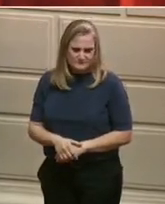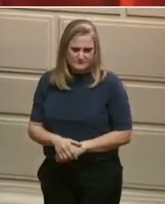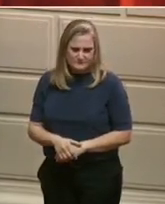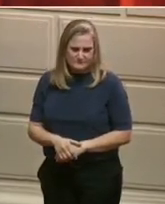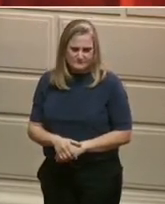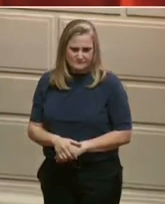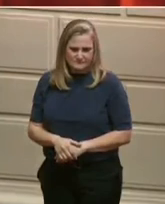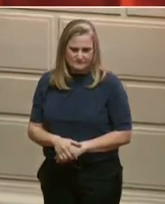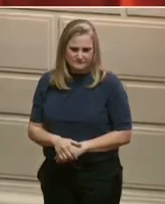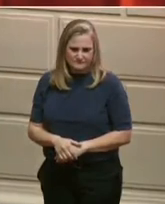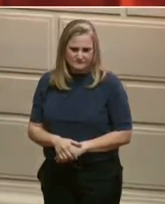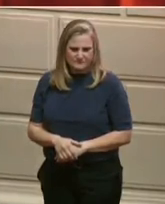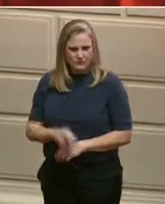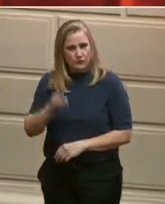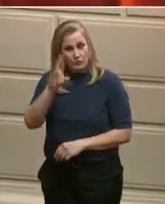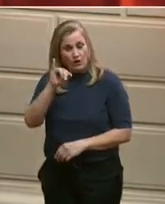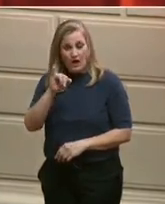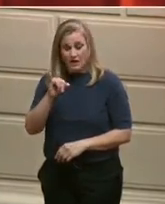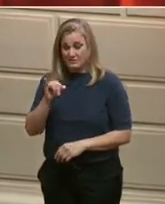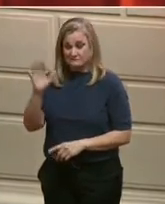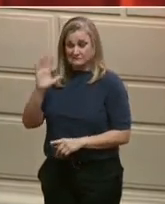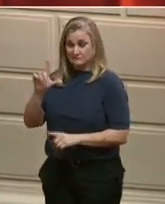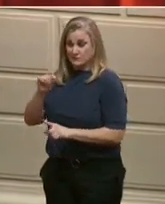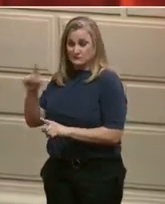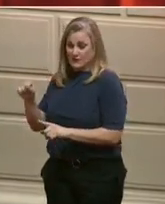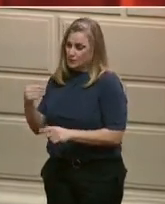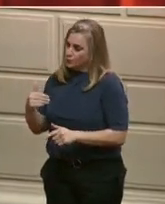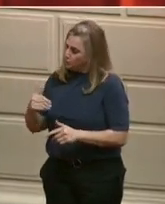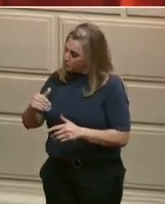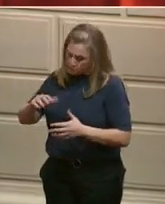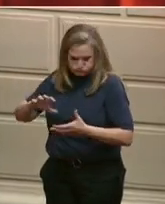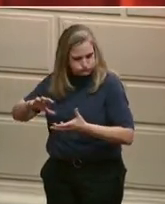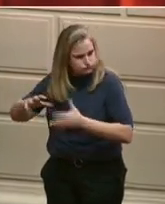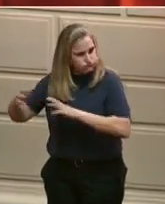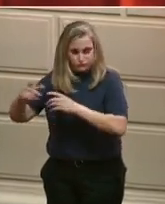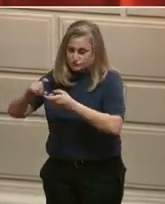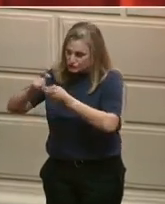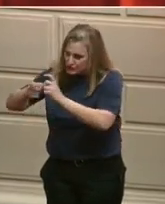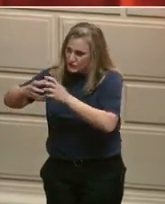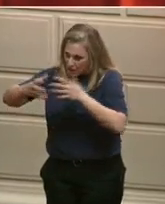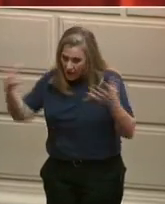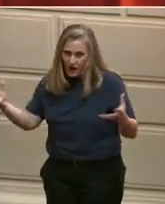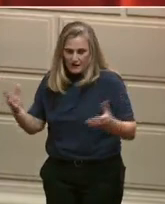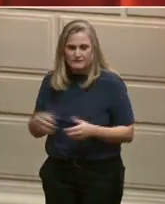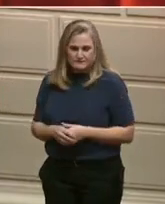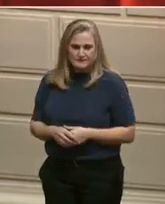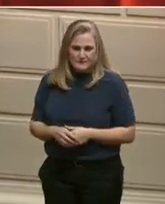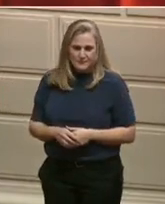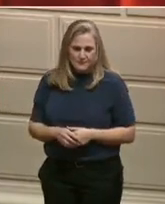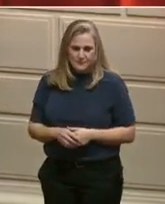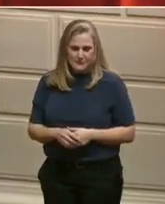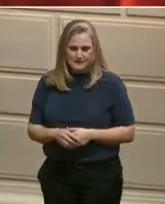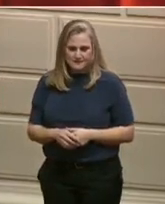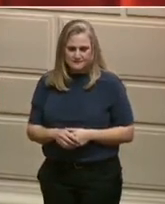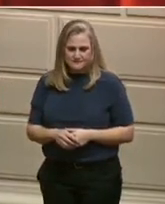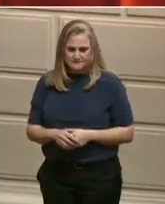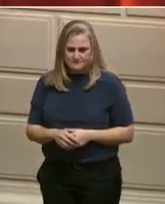We were faced with many challenges and what we felt like endless, what felt like endless